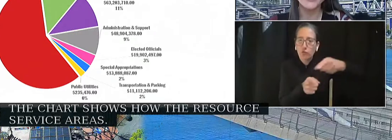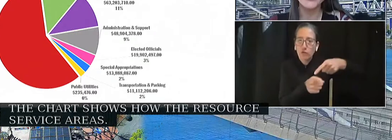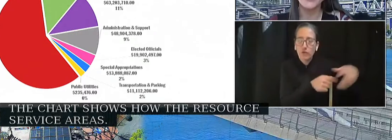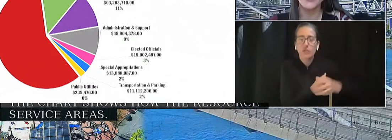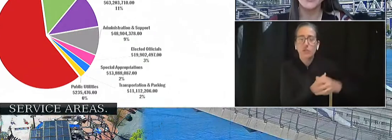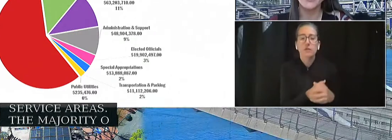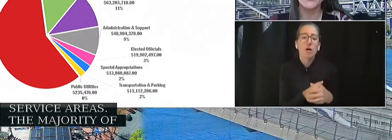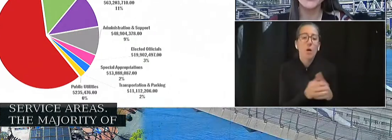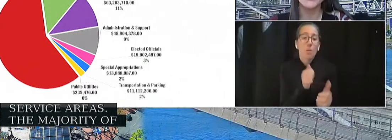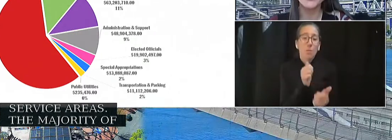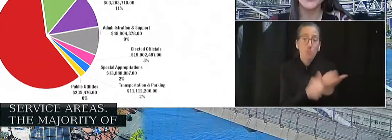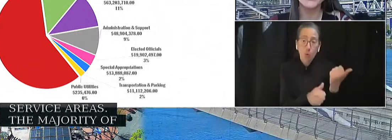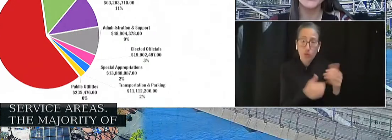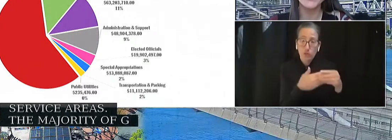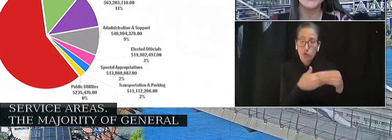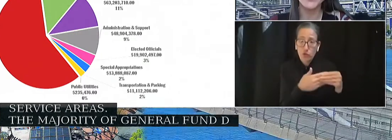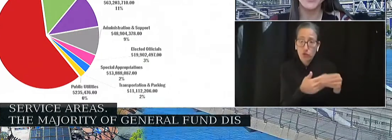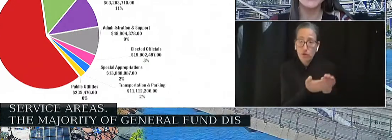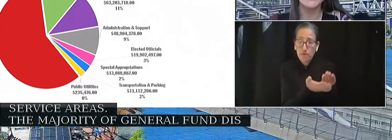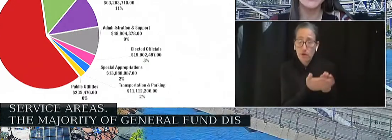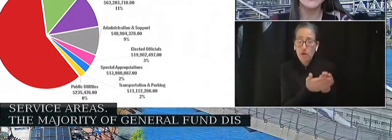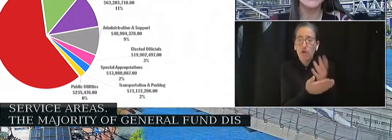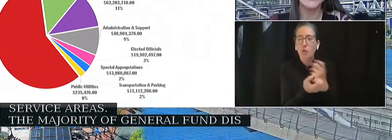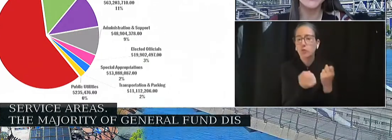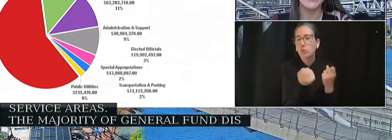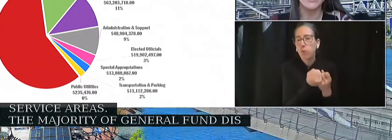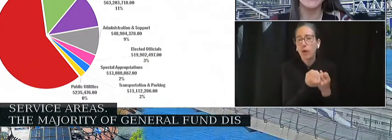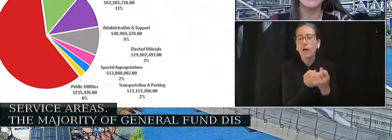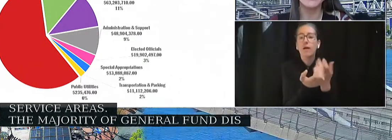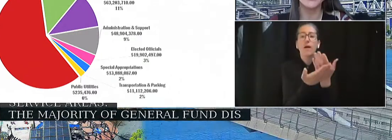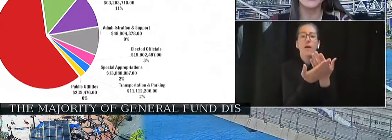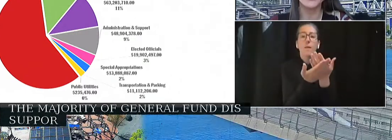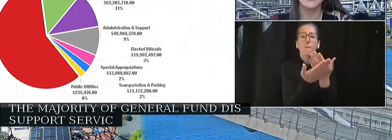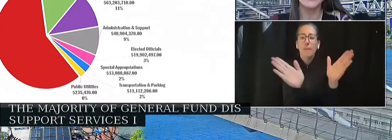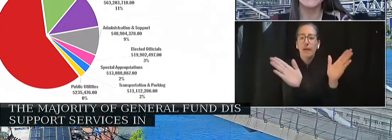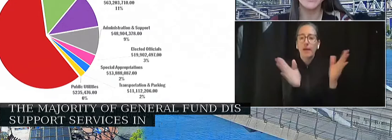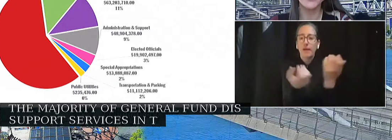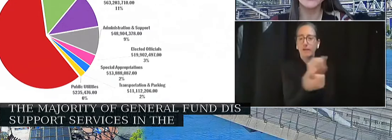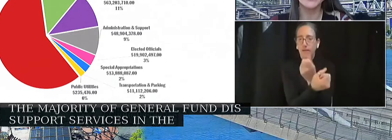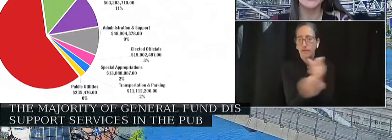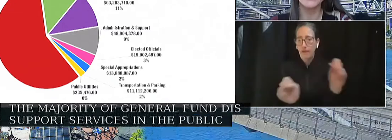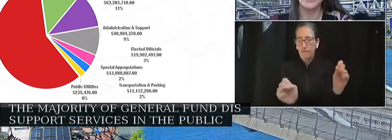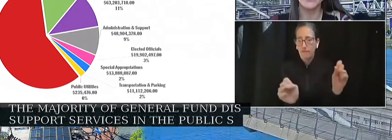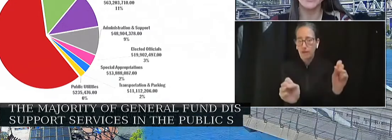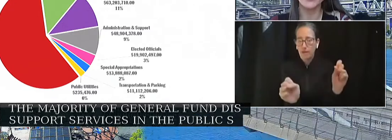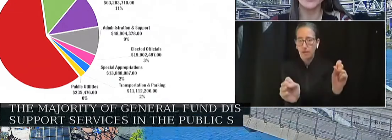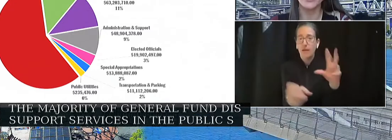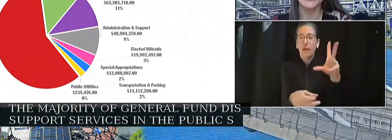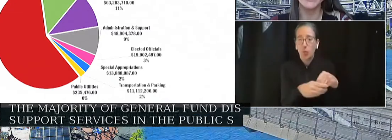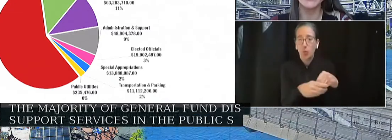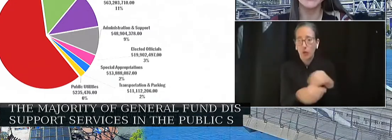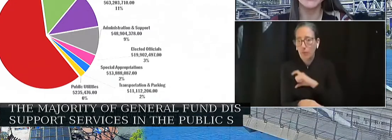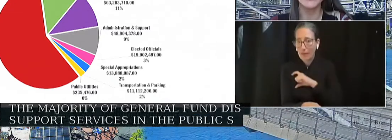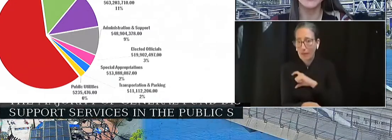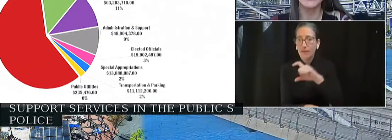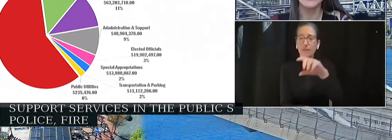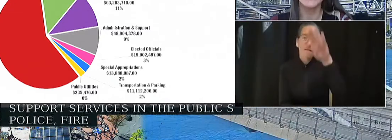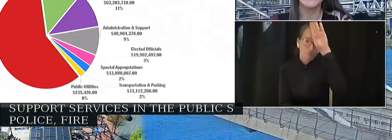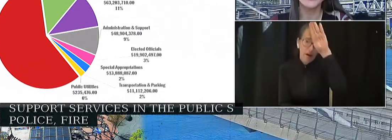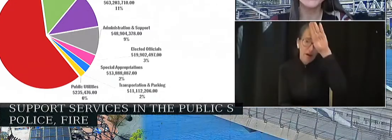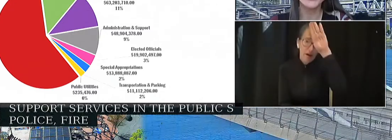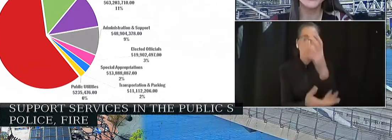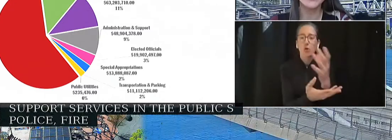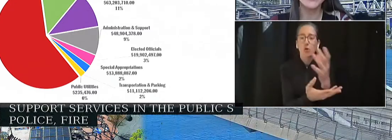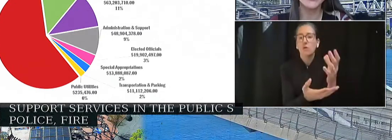discretionary dollars are used to support services in the public safety service area, including police, fire and rescue, and the 911 call-taking system.